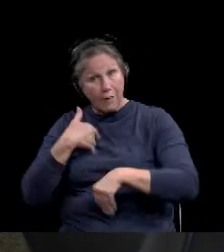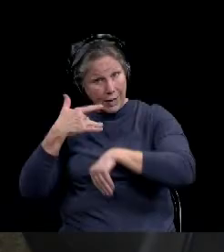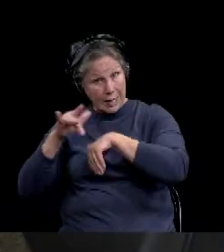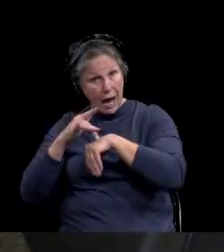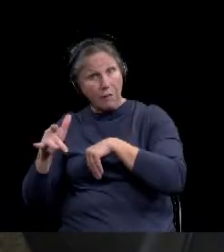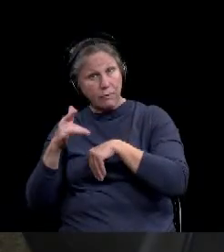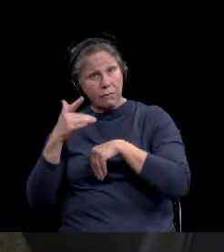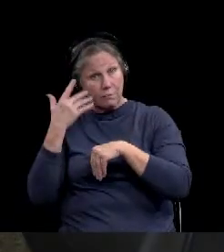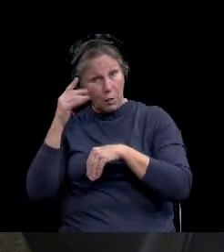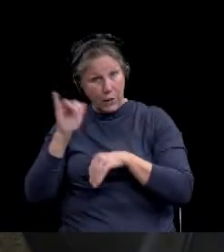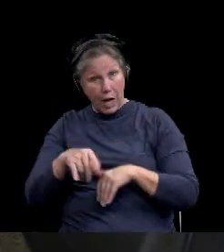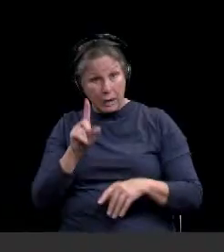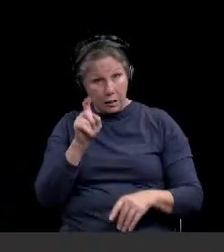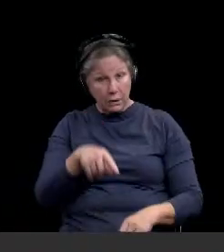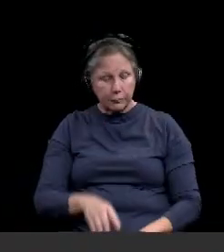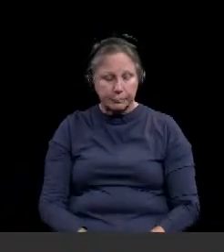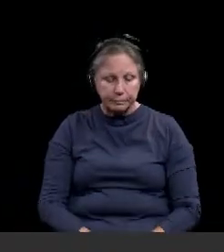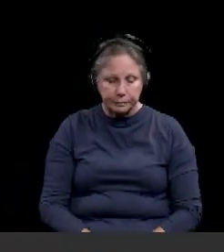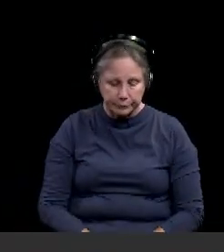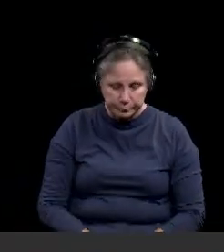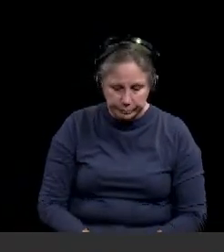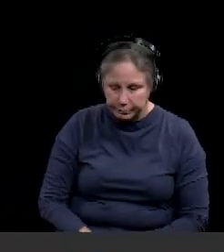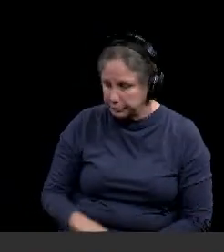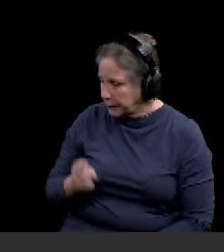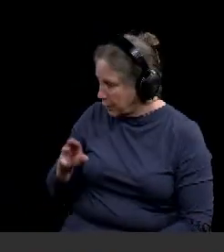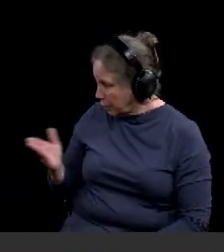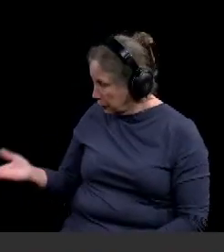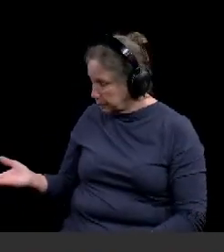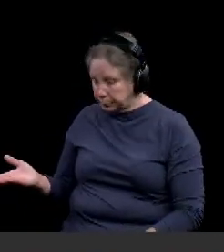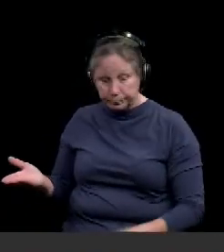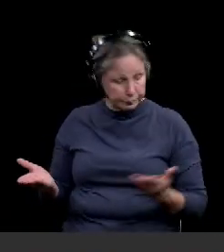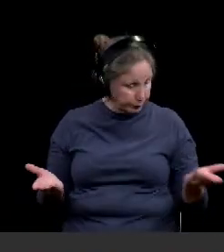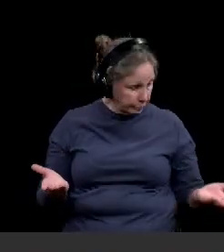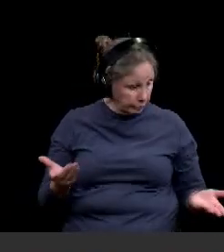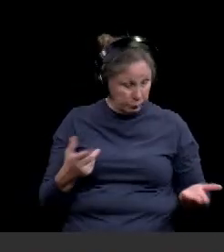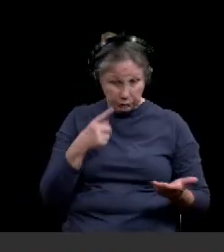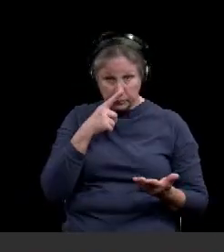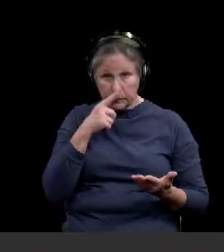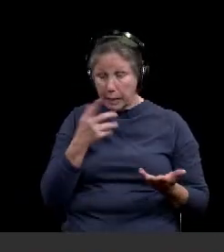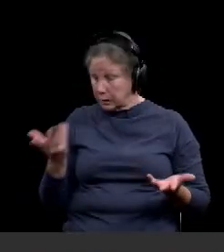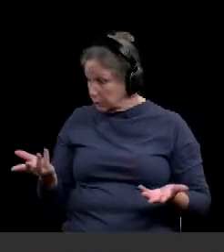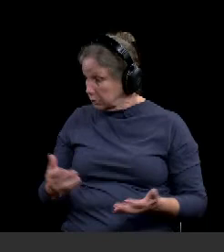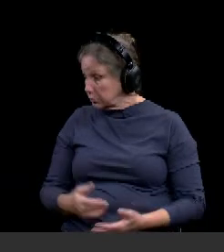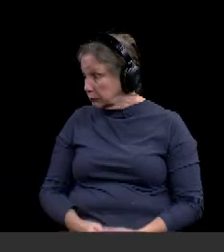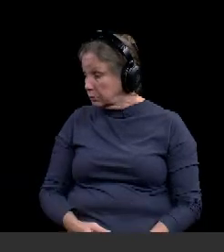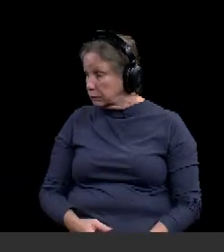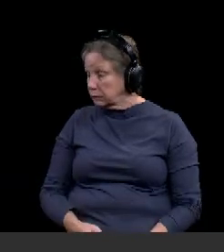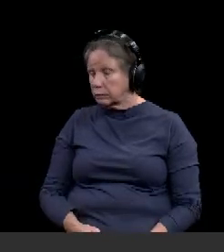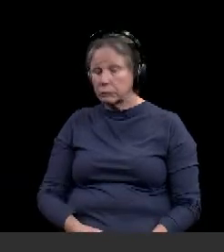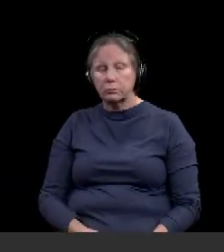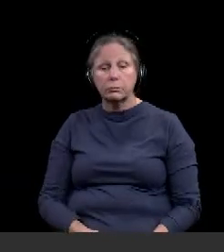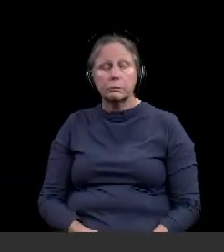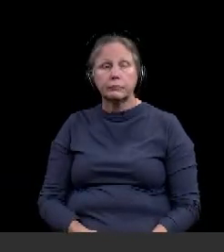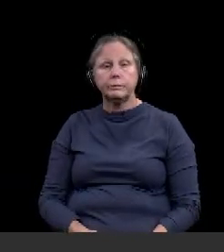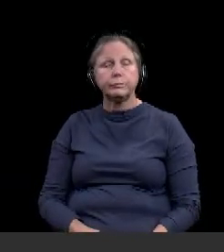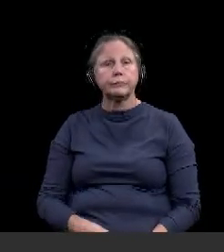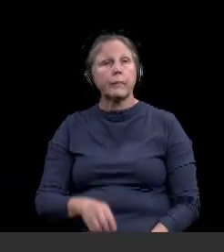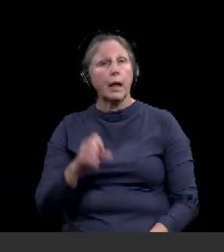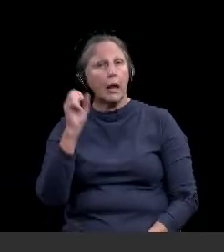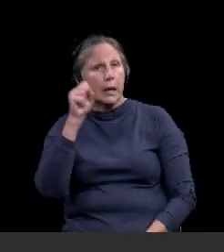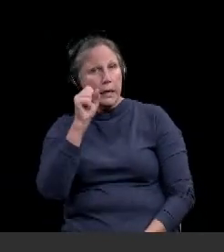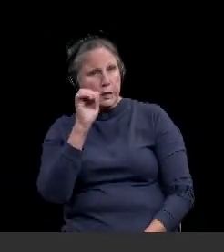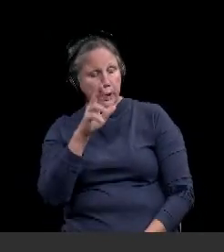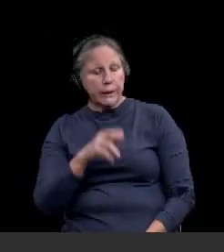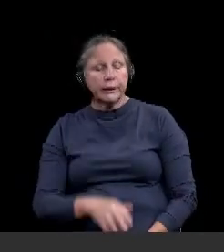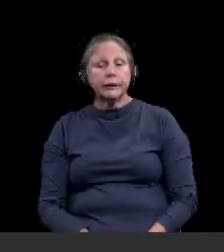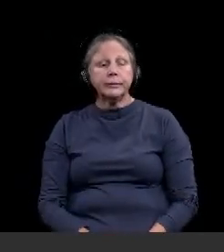there for those people? Dr. Becker and Dr. Hauser, can you all speak to that a little bit, please? Um, yes, sir. So,